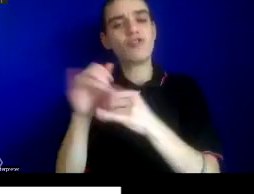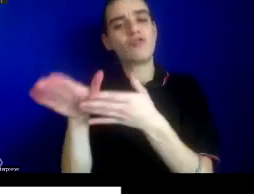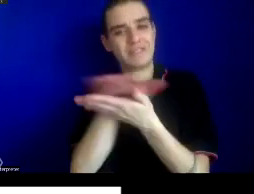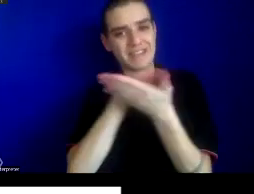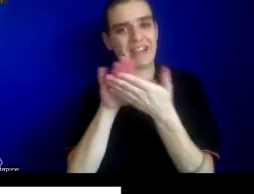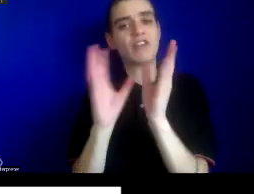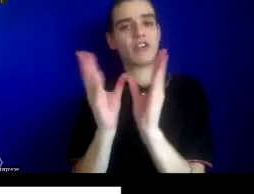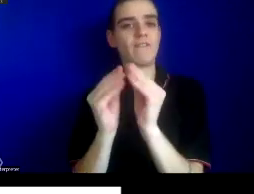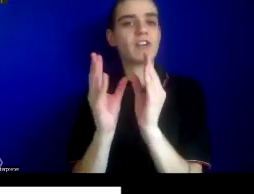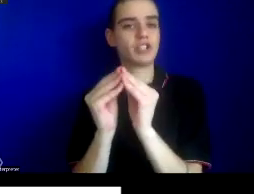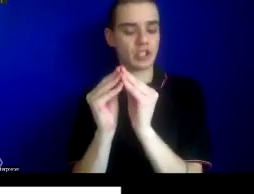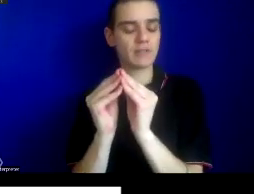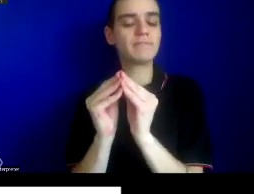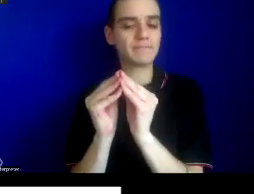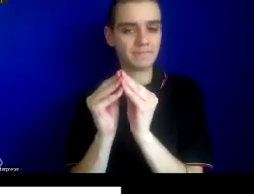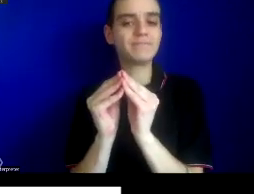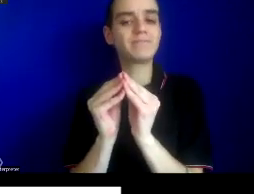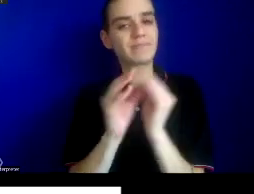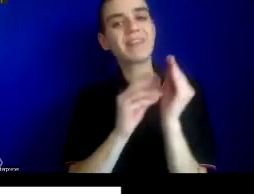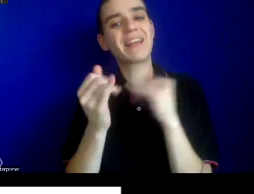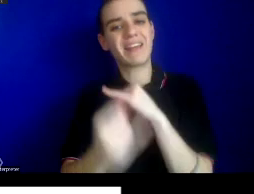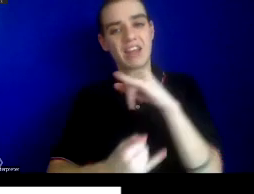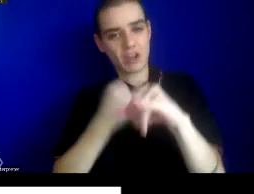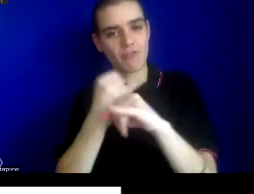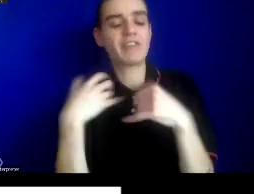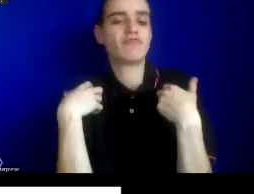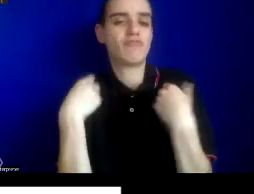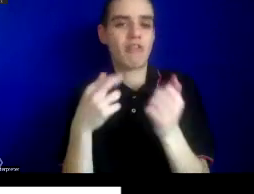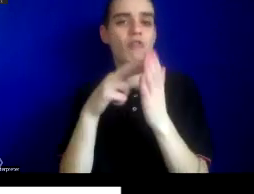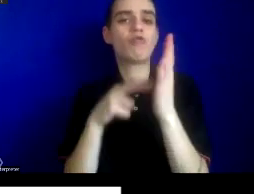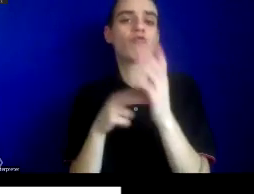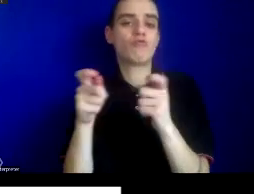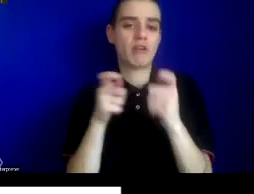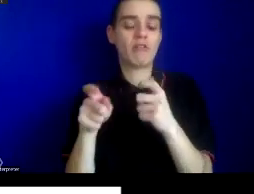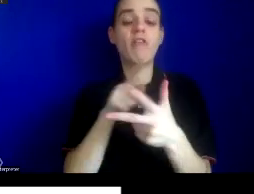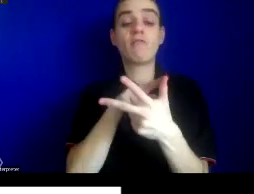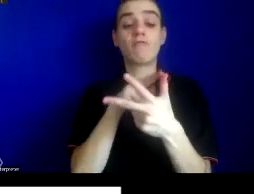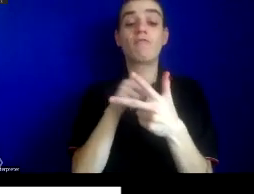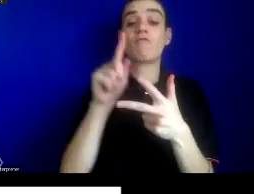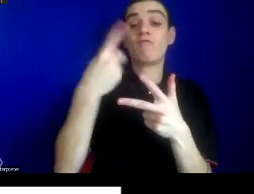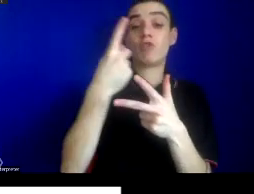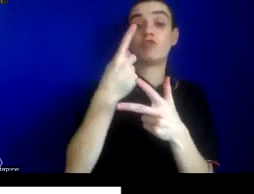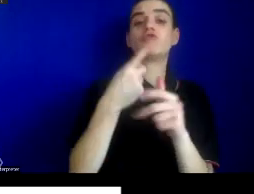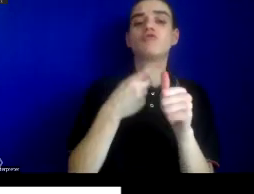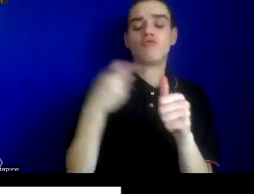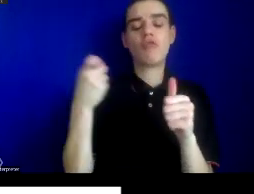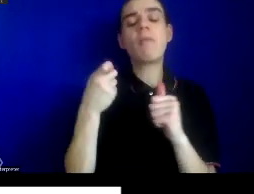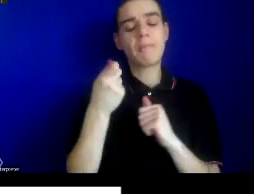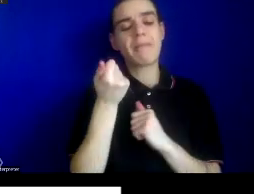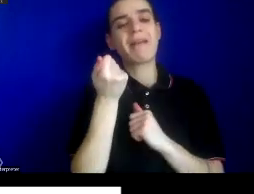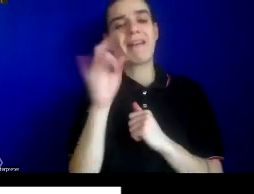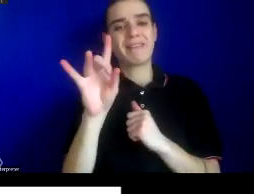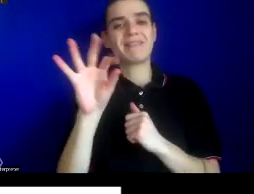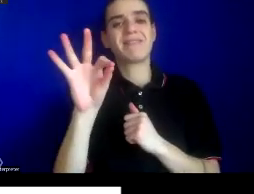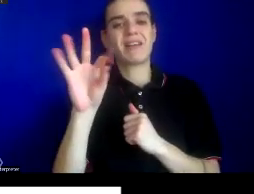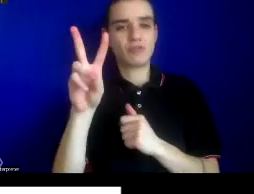or international health regulations. The first from 1892, which is up here,